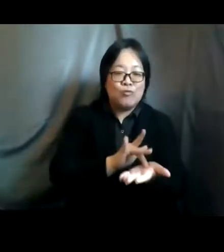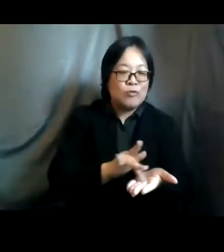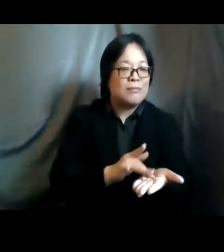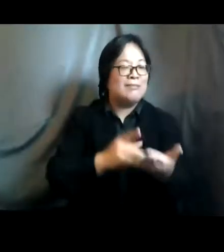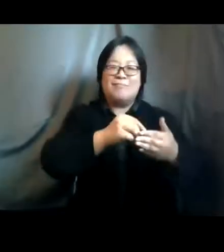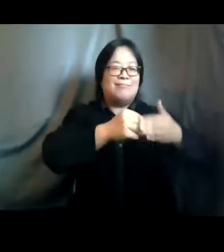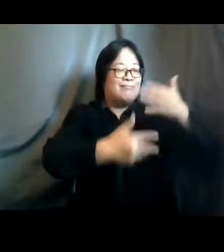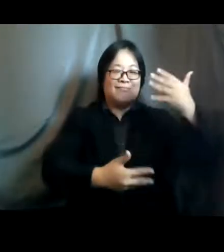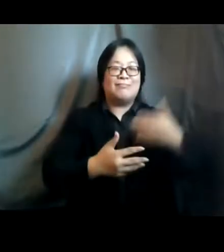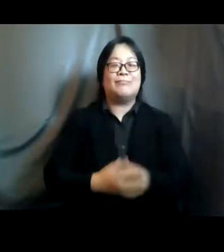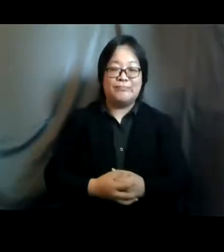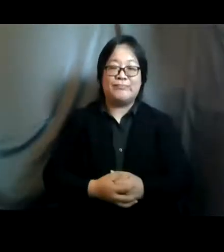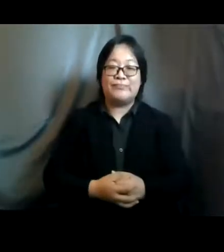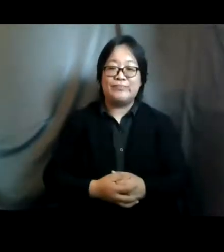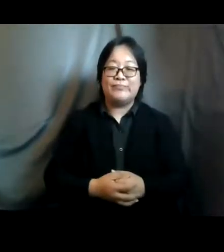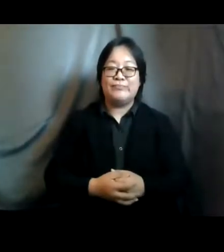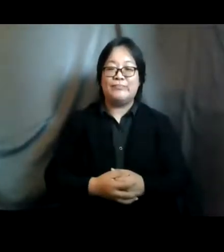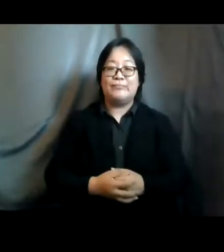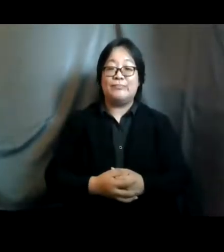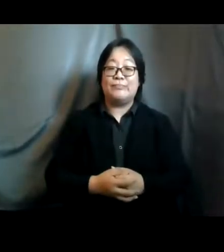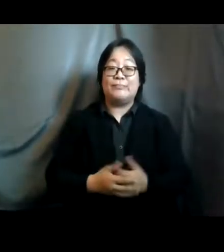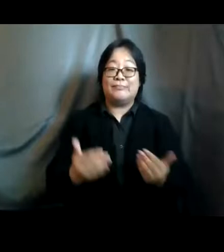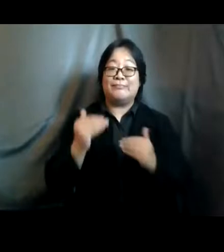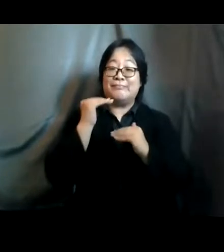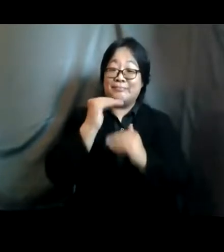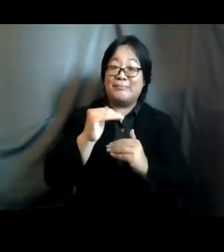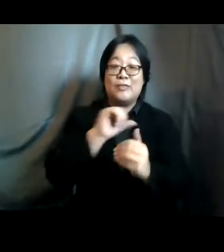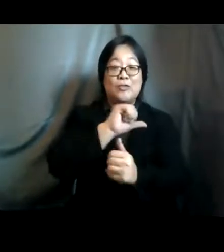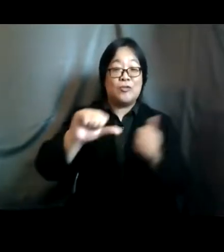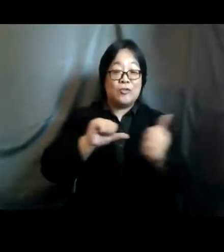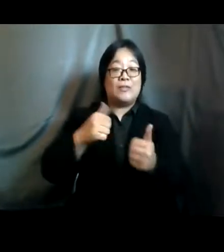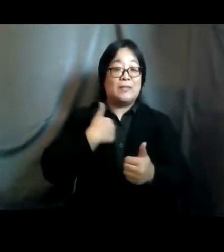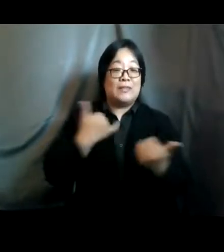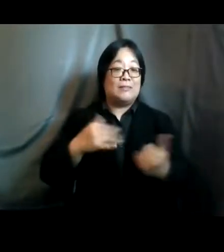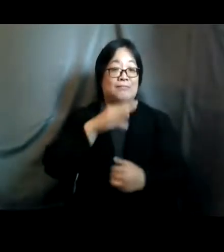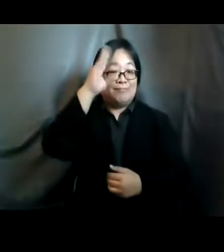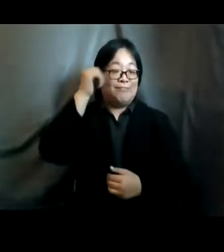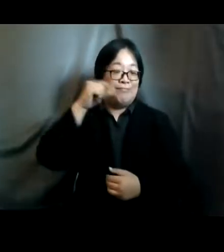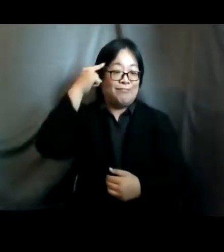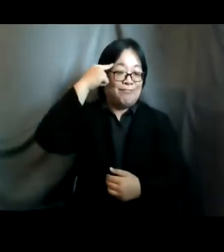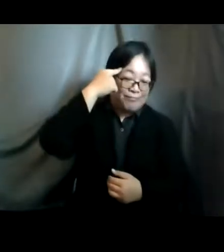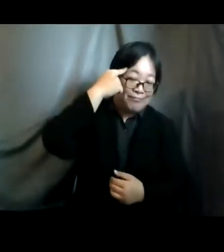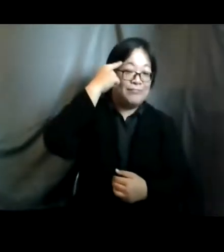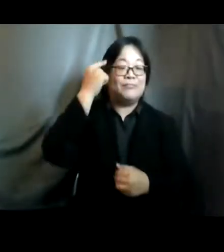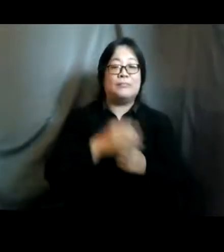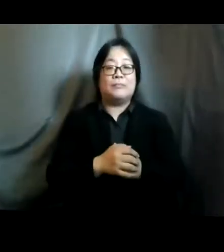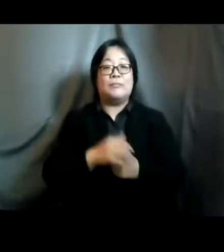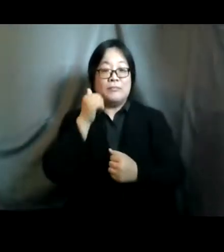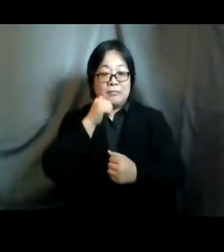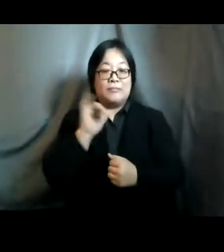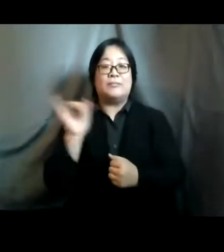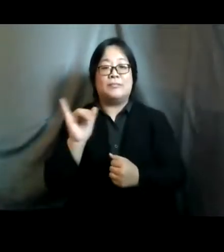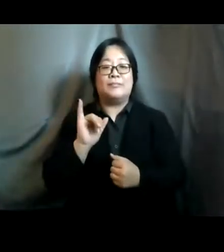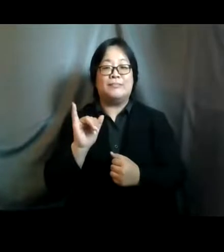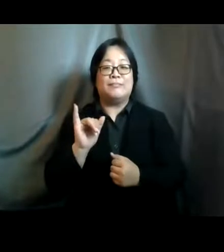the restrictive social norms that we have and gender stereotypes also limit our fijian women and girls the